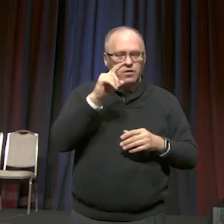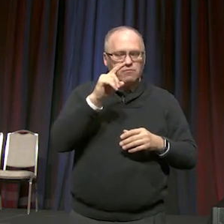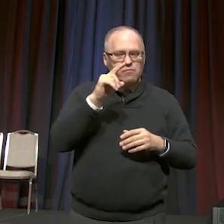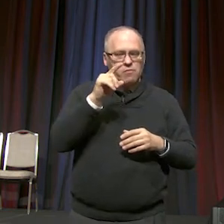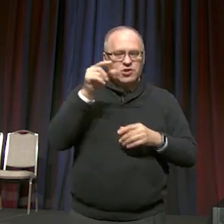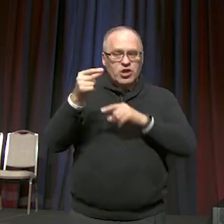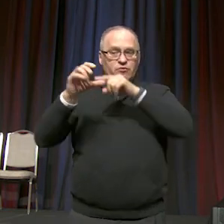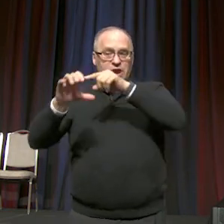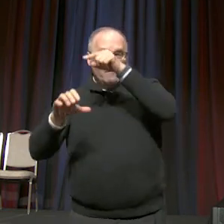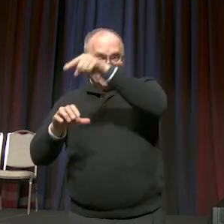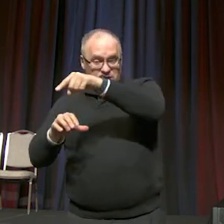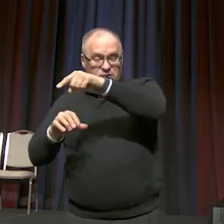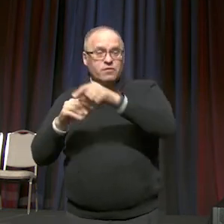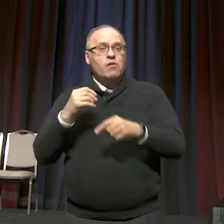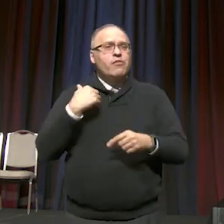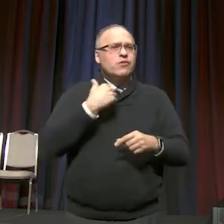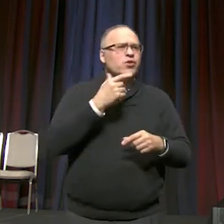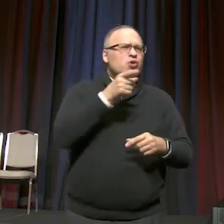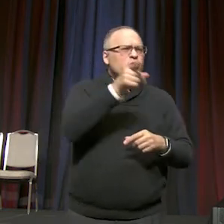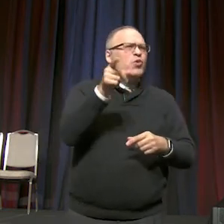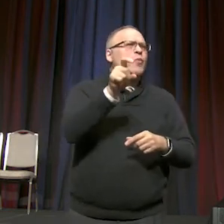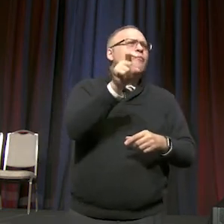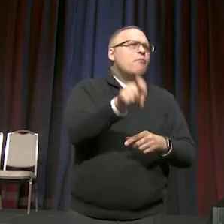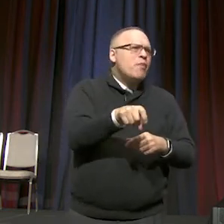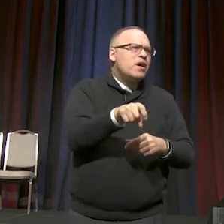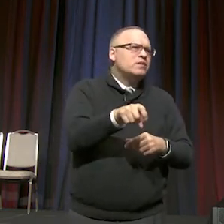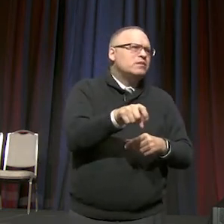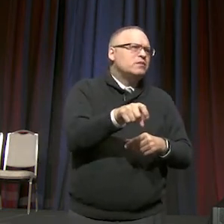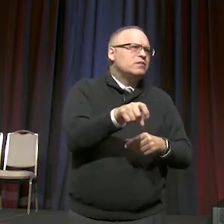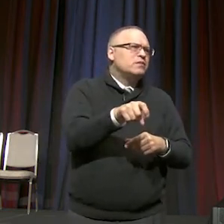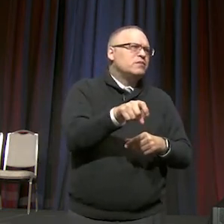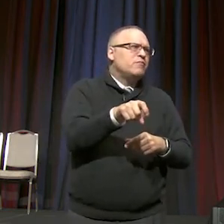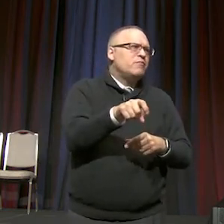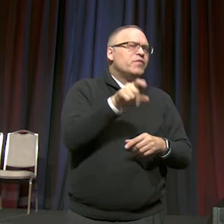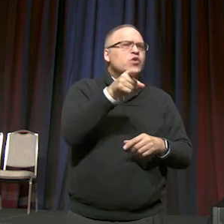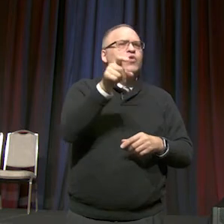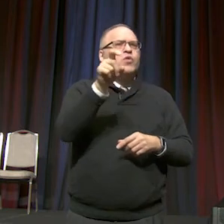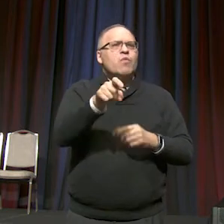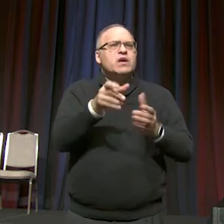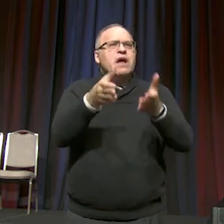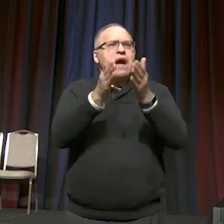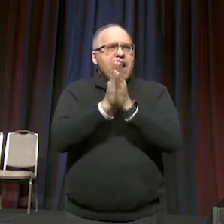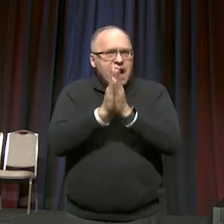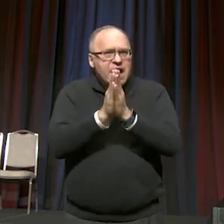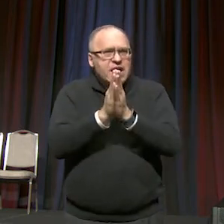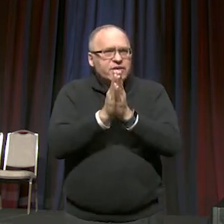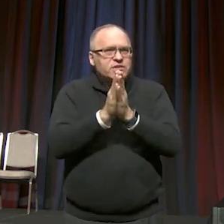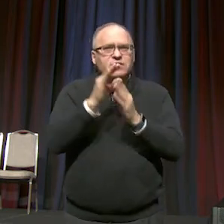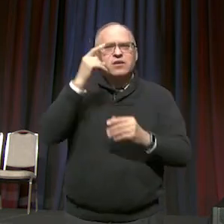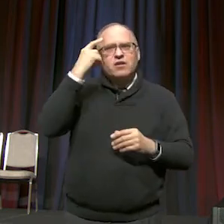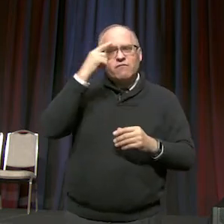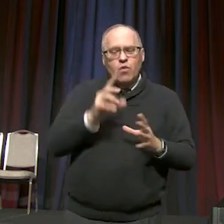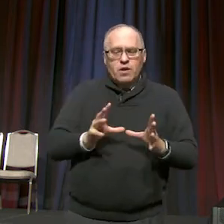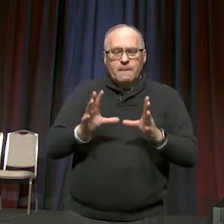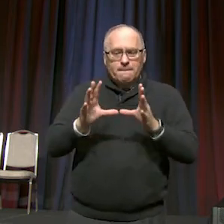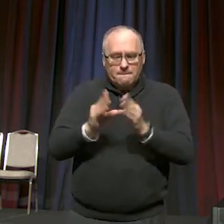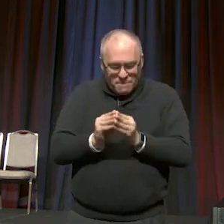that you have to ask for the meaning,